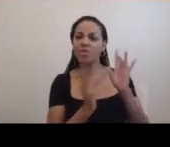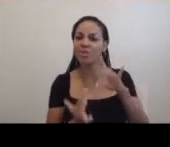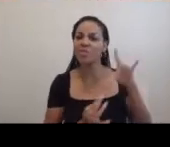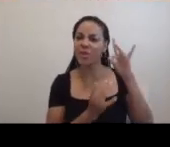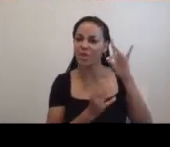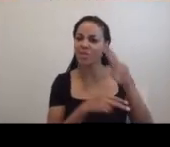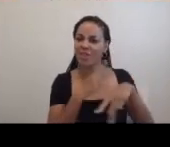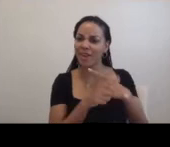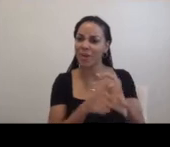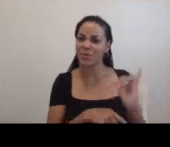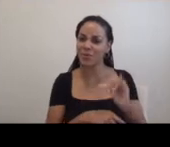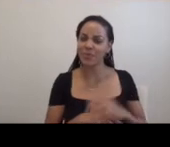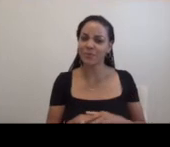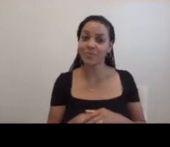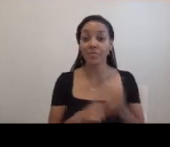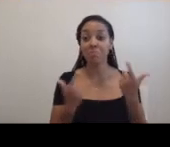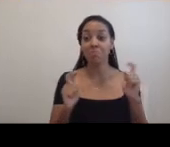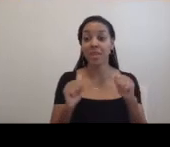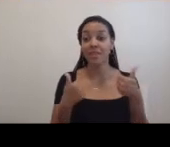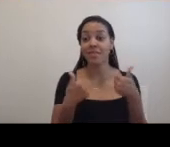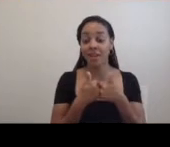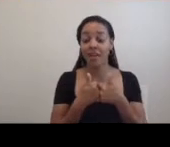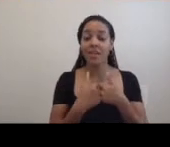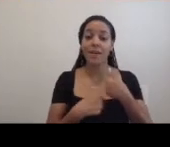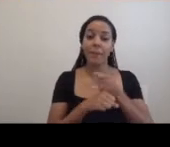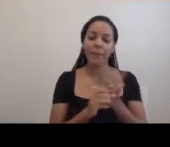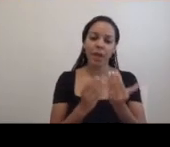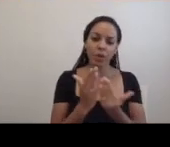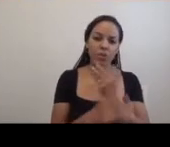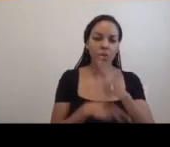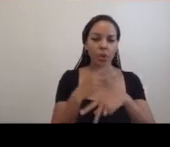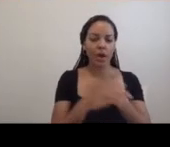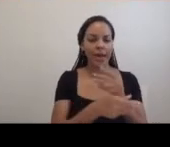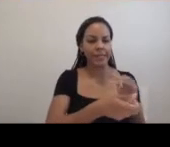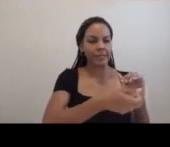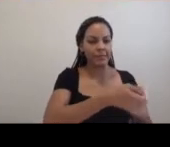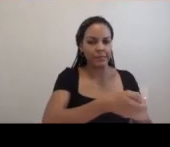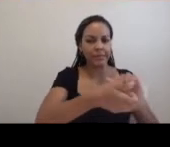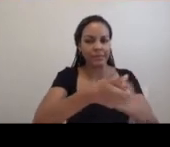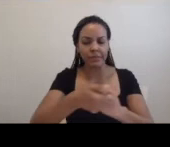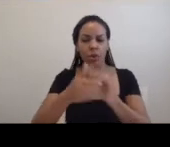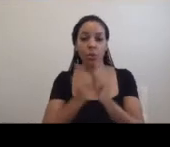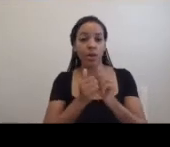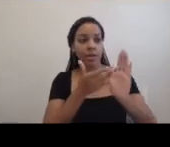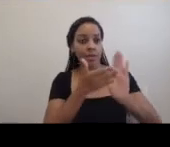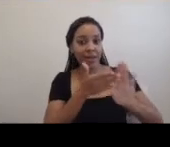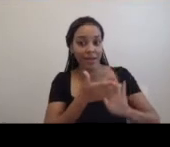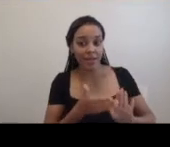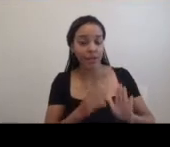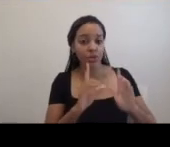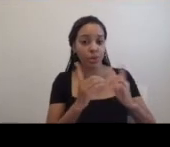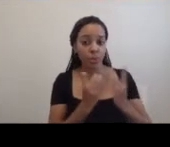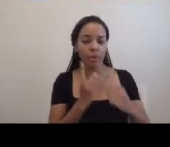A huge challenge to make new kinds of collaborations between sanitation and other